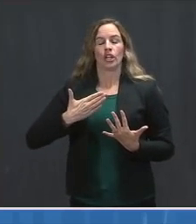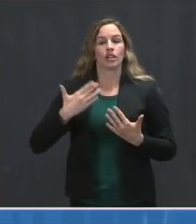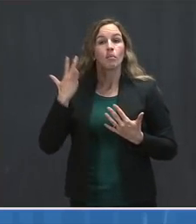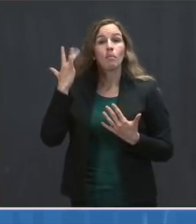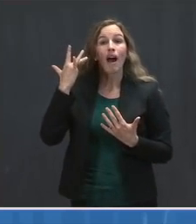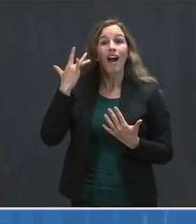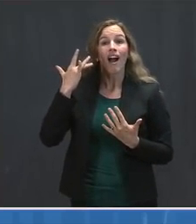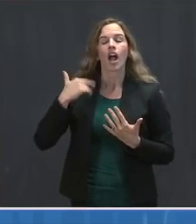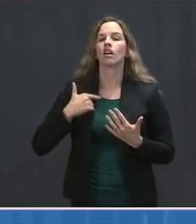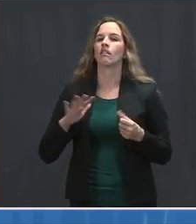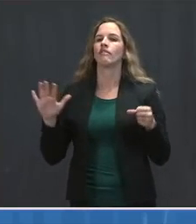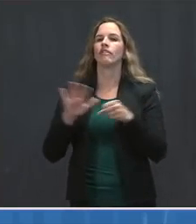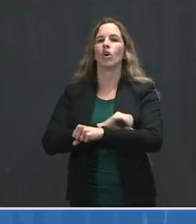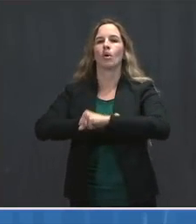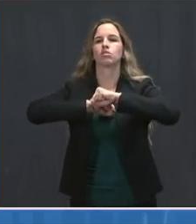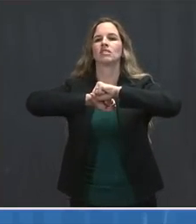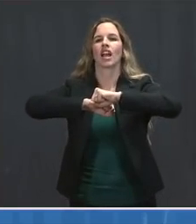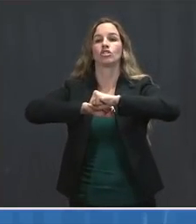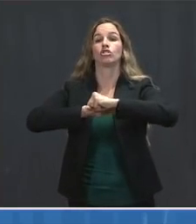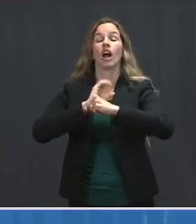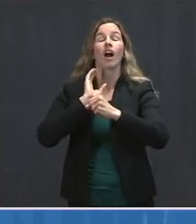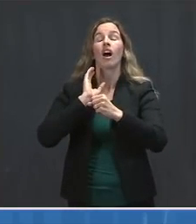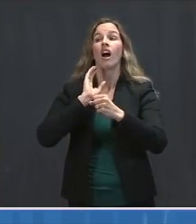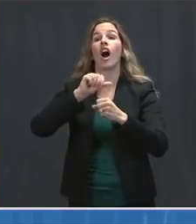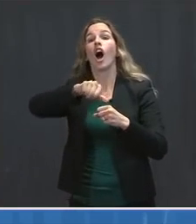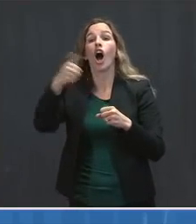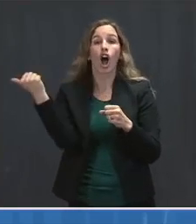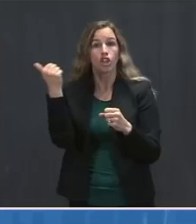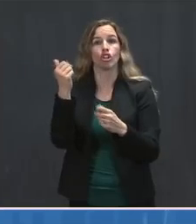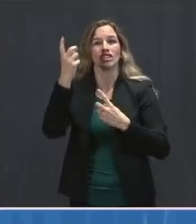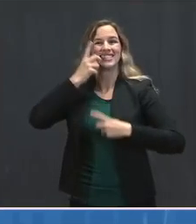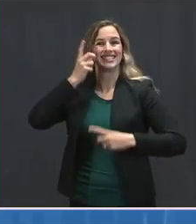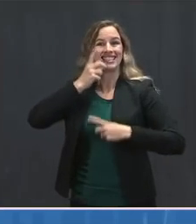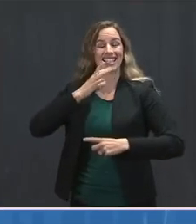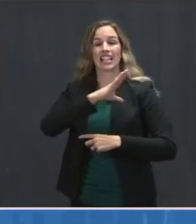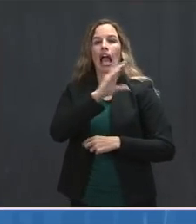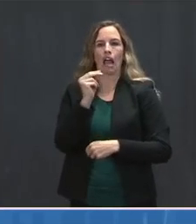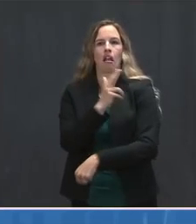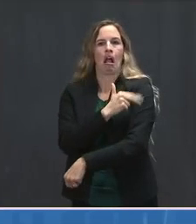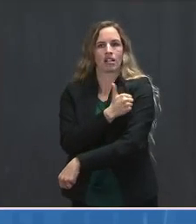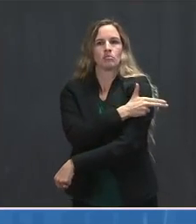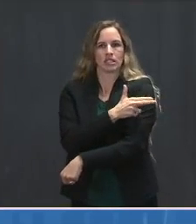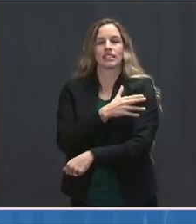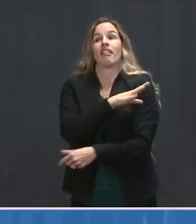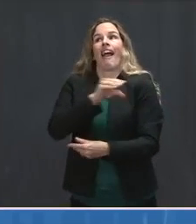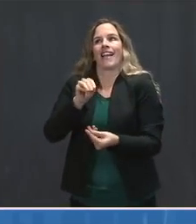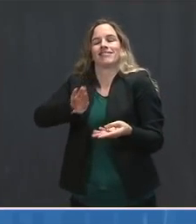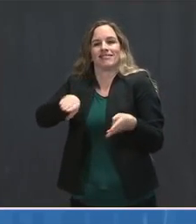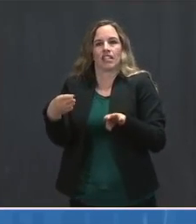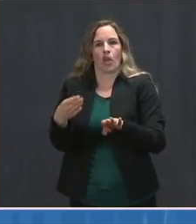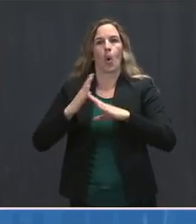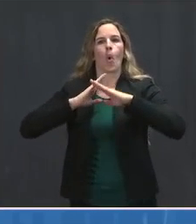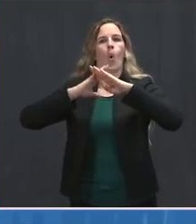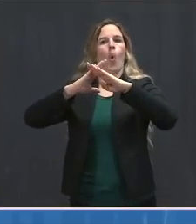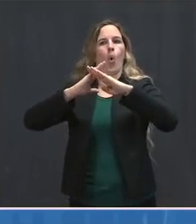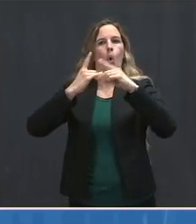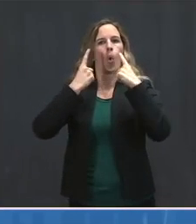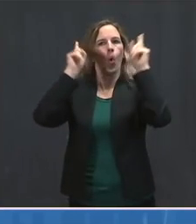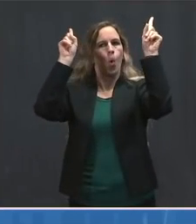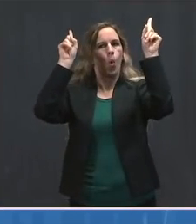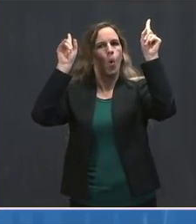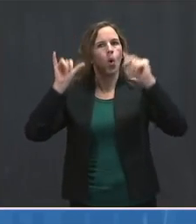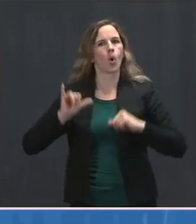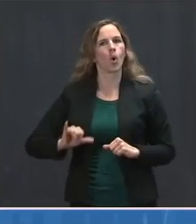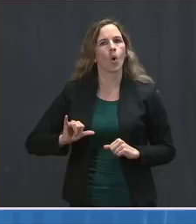against very severe disease, including hospitalizations and deaths. Now, when you look at what's going on in our own